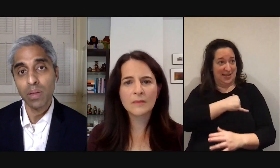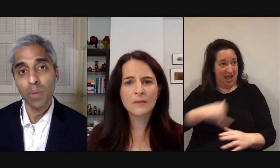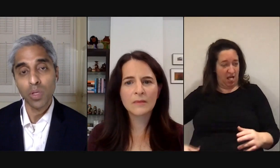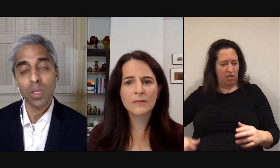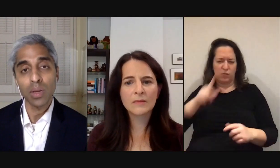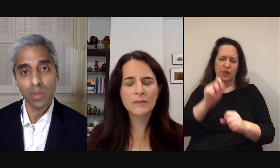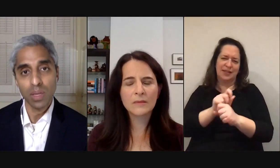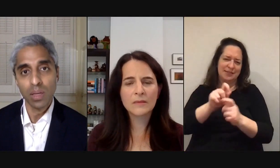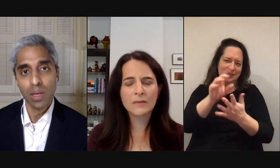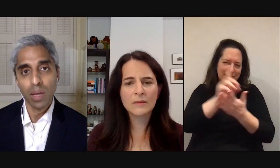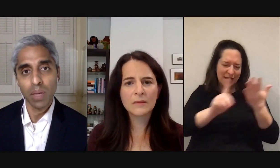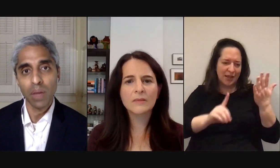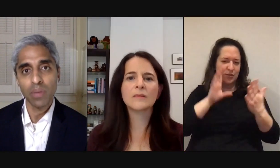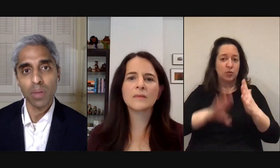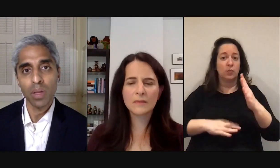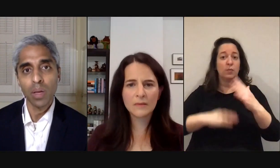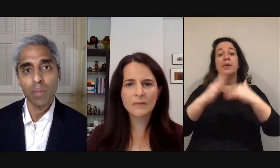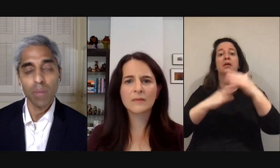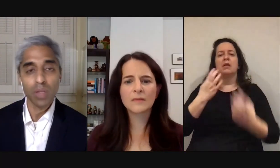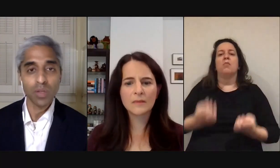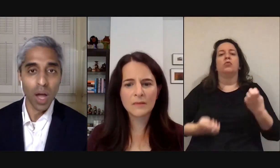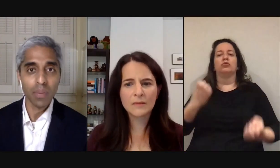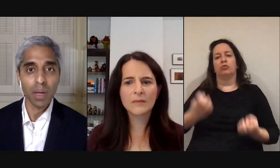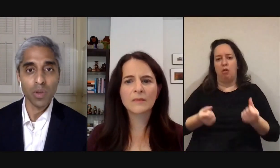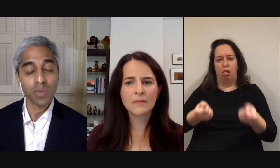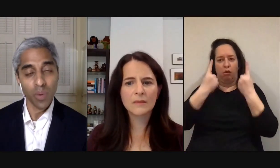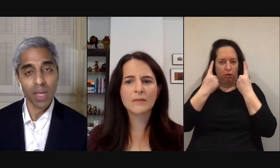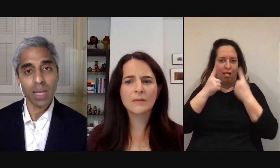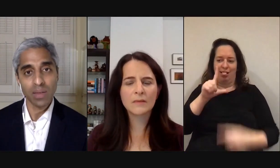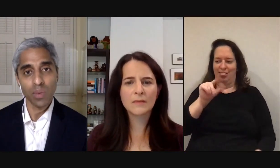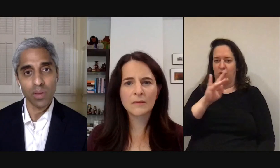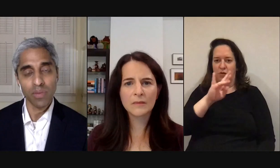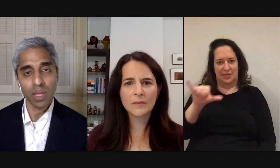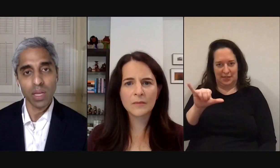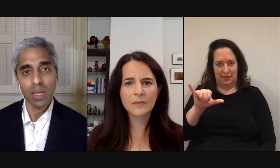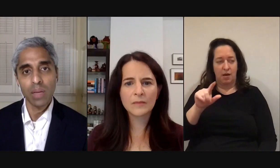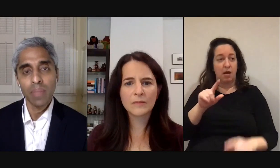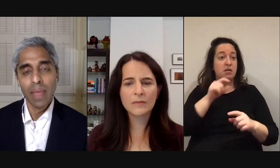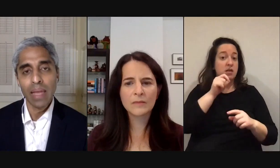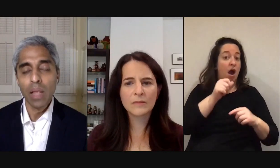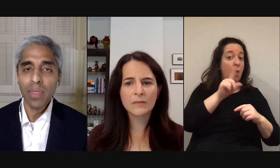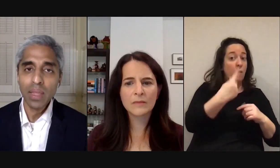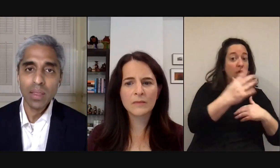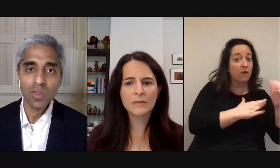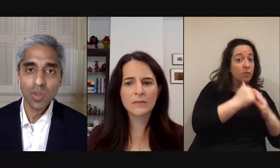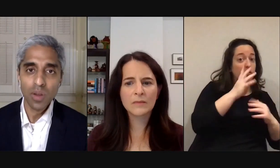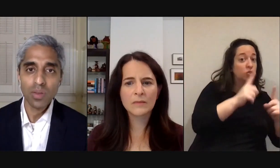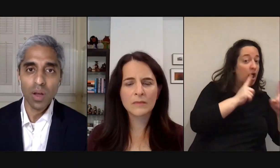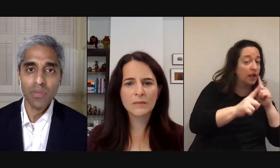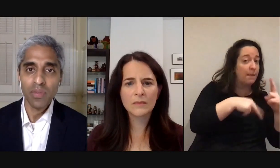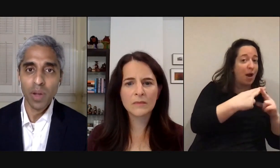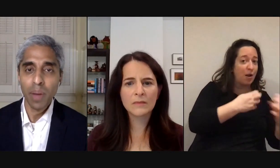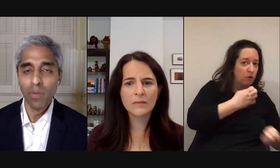kids build emotional literacy and be comfortable not just talking about emotions but recognizing what they're feeling and i think that this